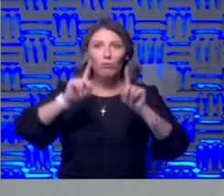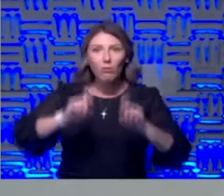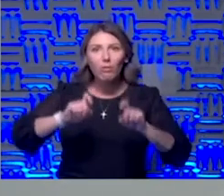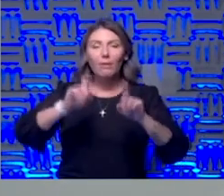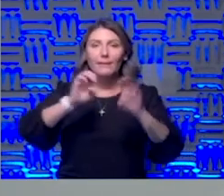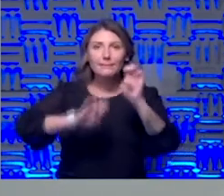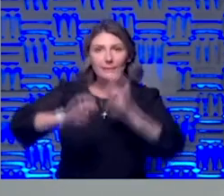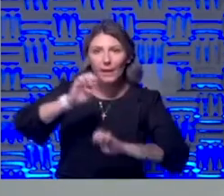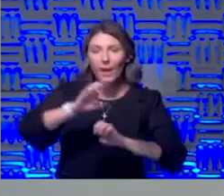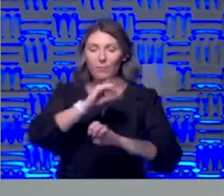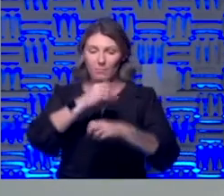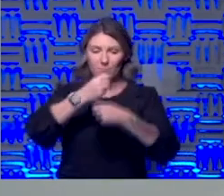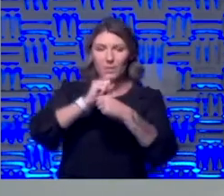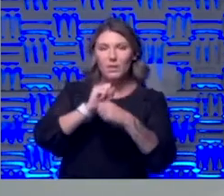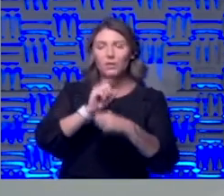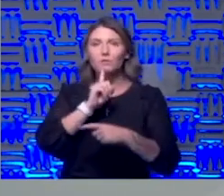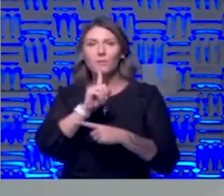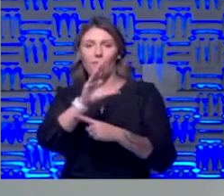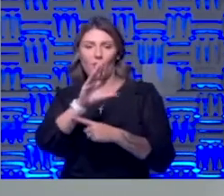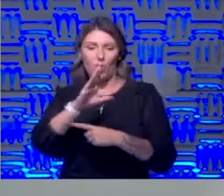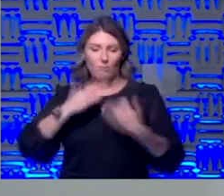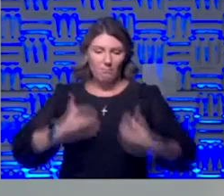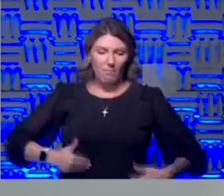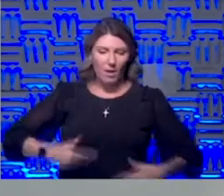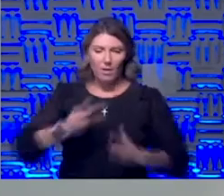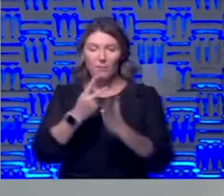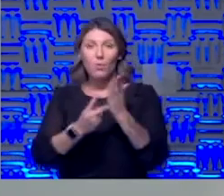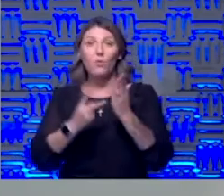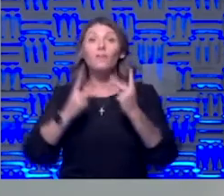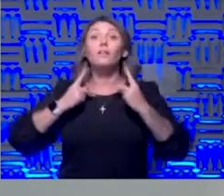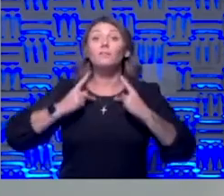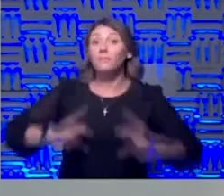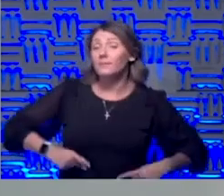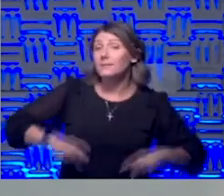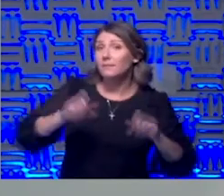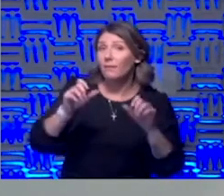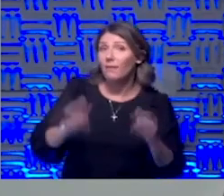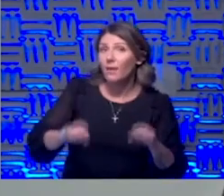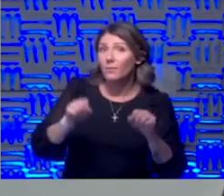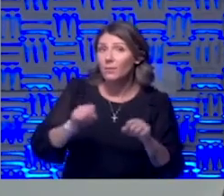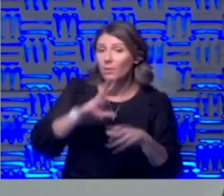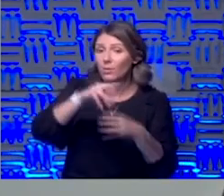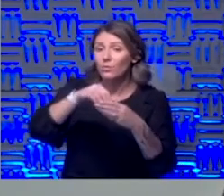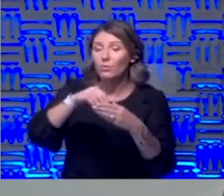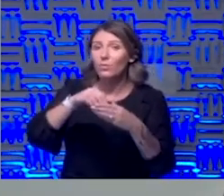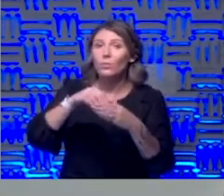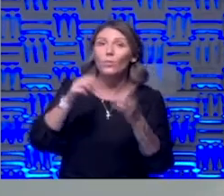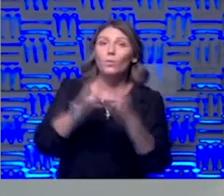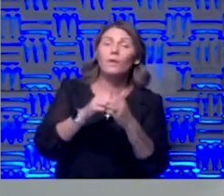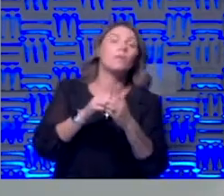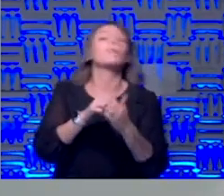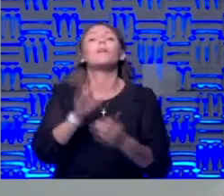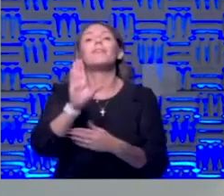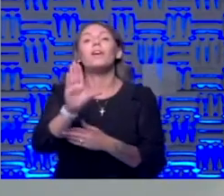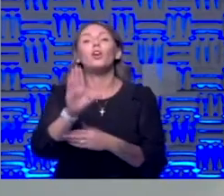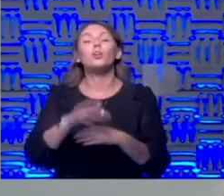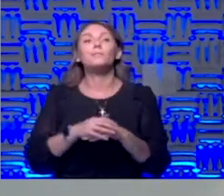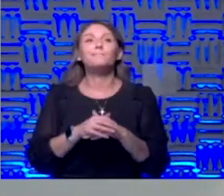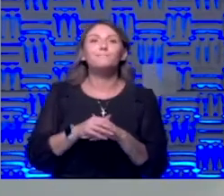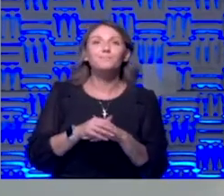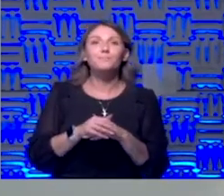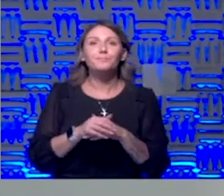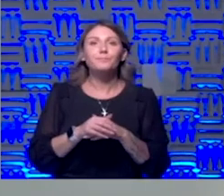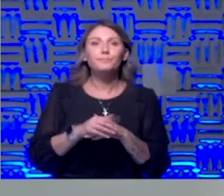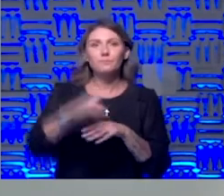make sure that their body is both physically able to participate in their um in